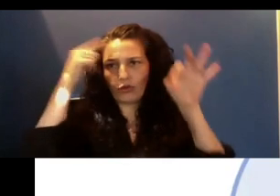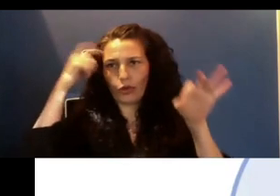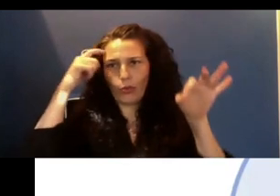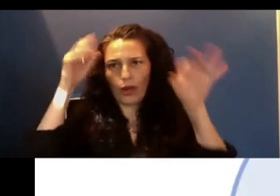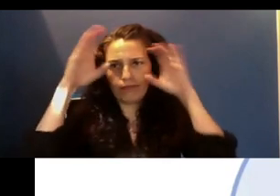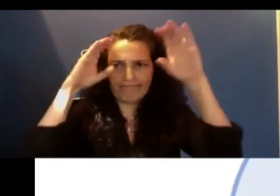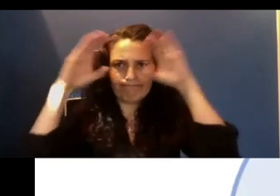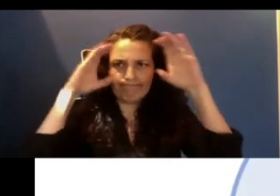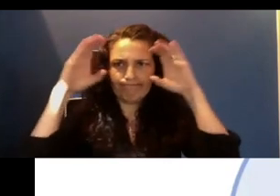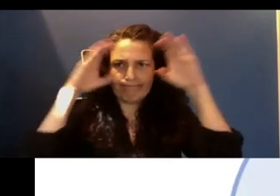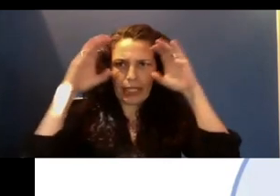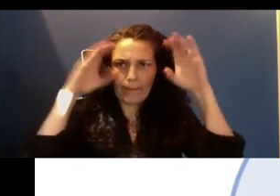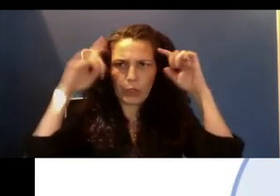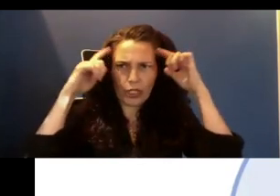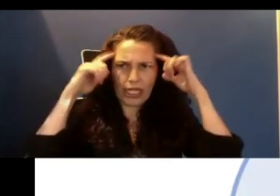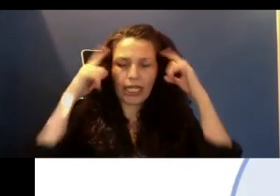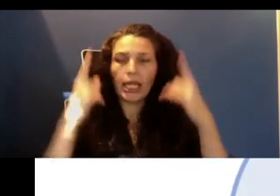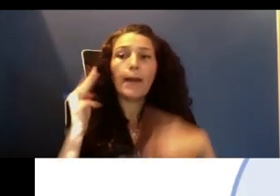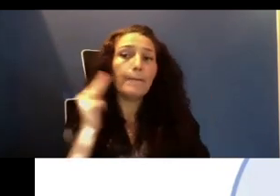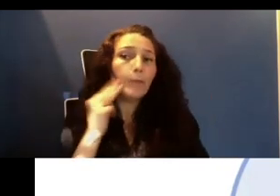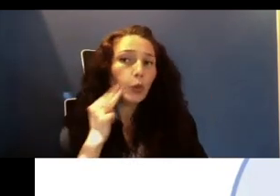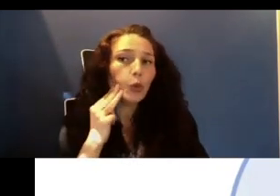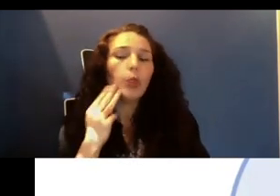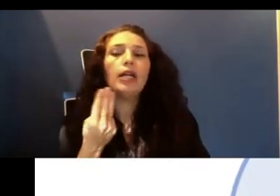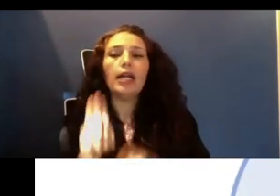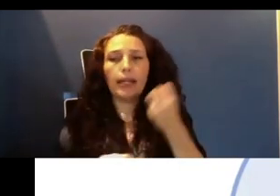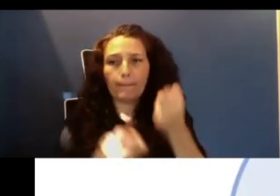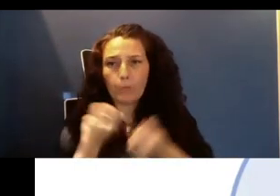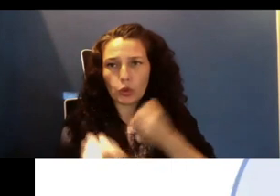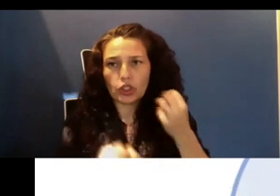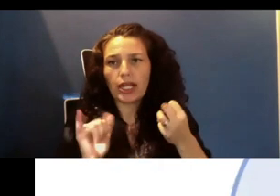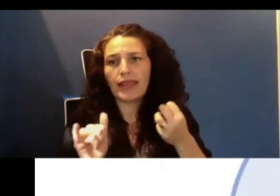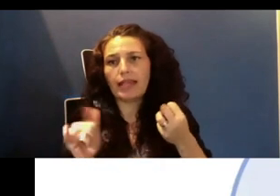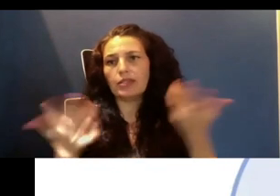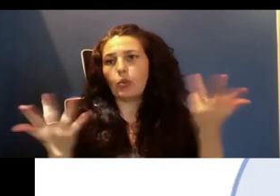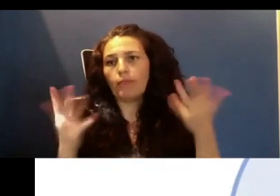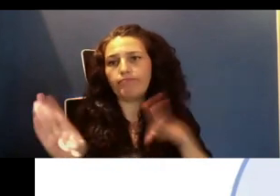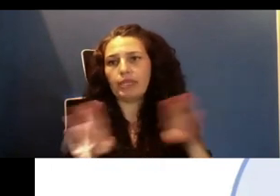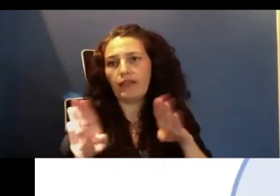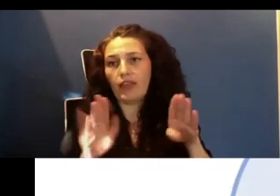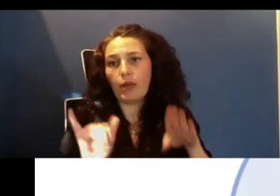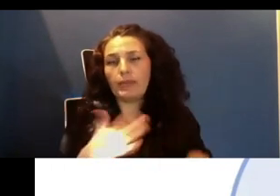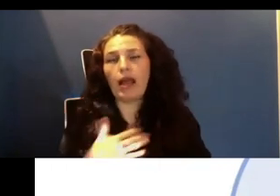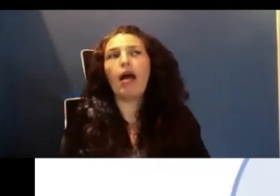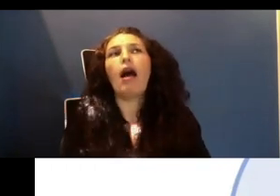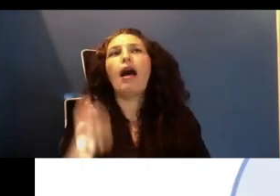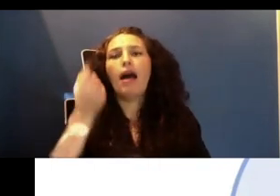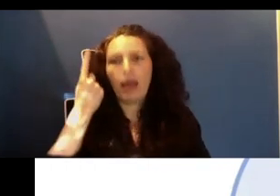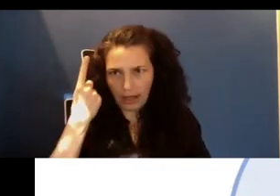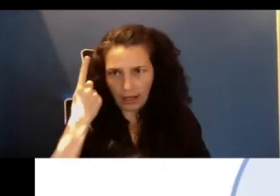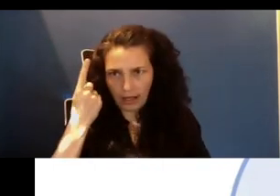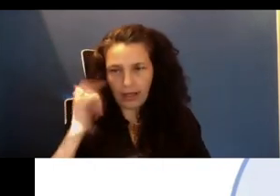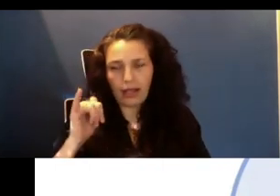about mood and emotion. And that's really what made up behavior. And that was my aha moment. that's, I think, when I really